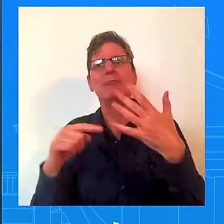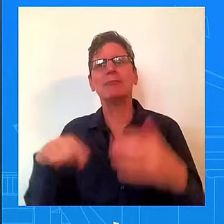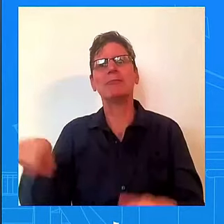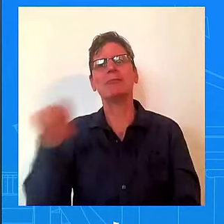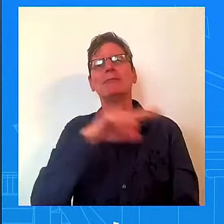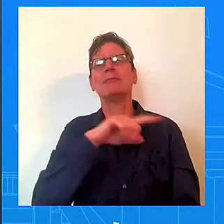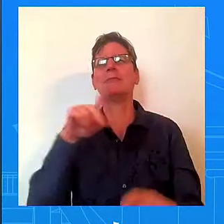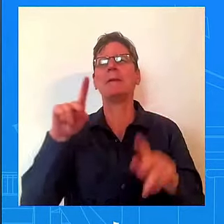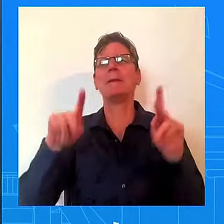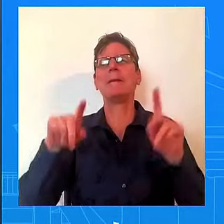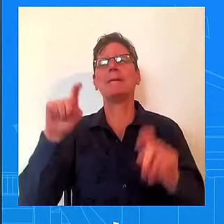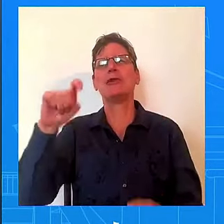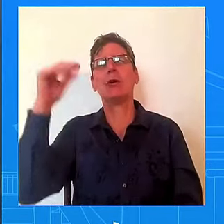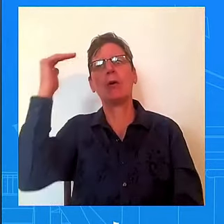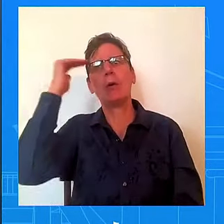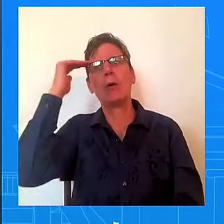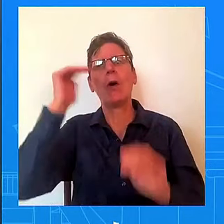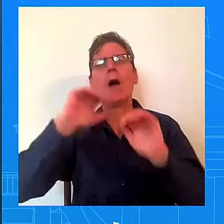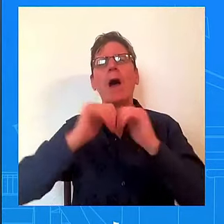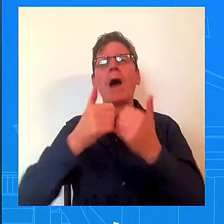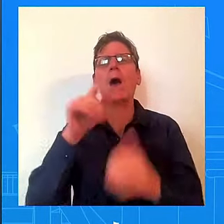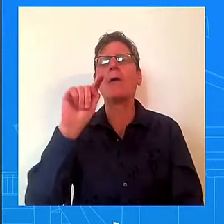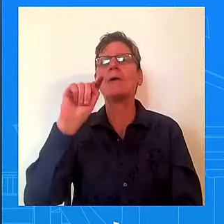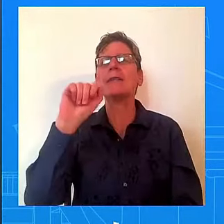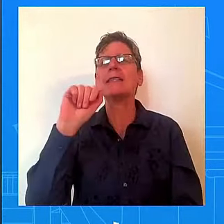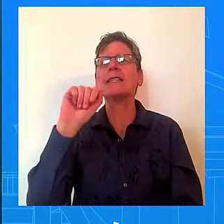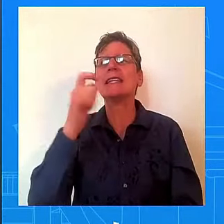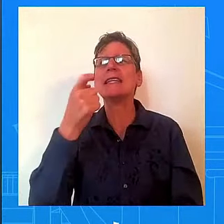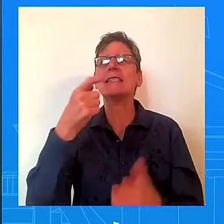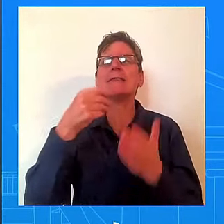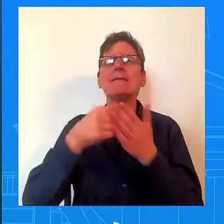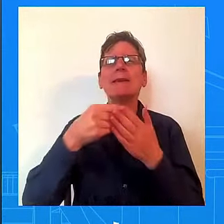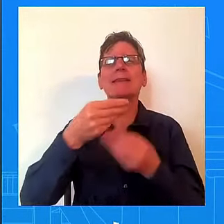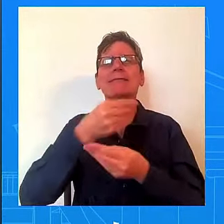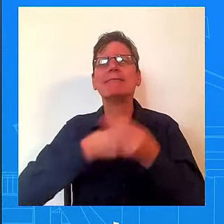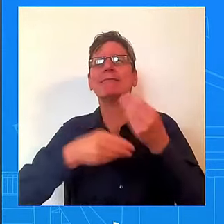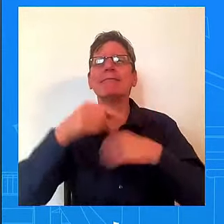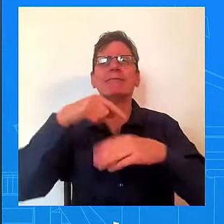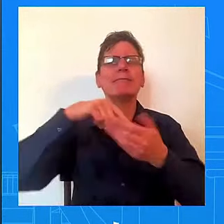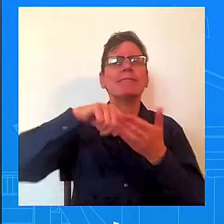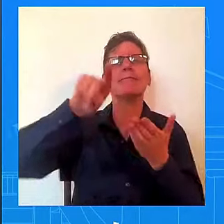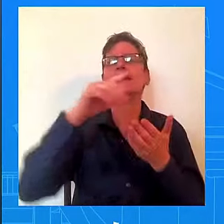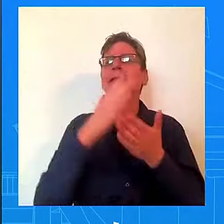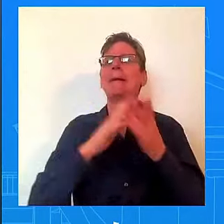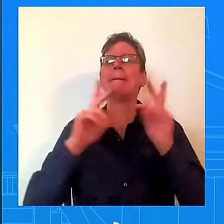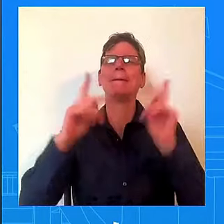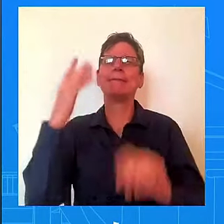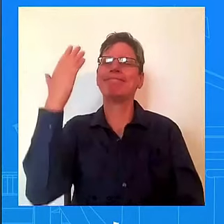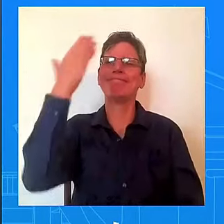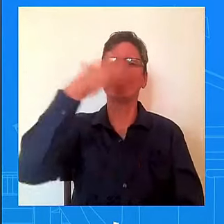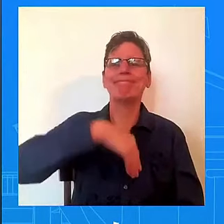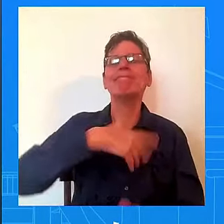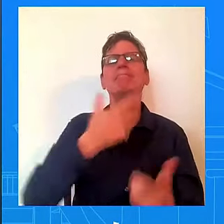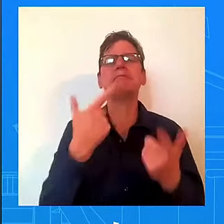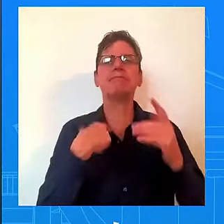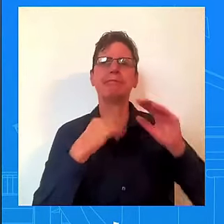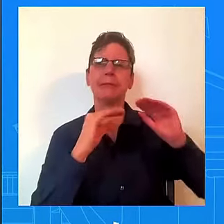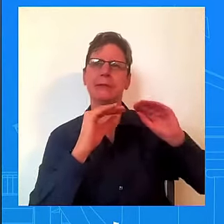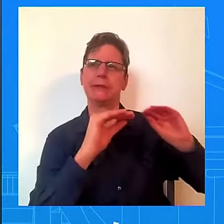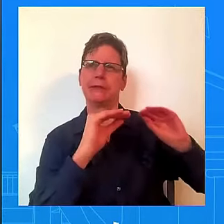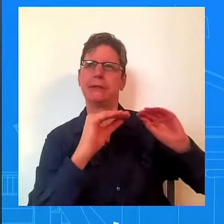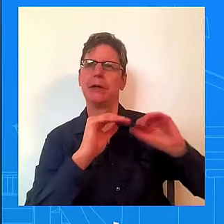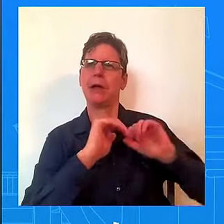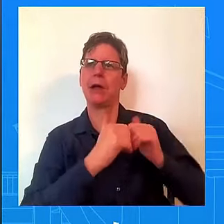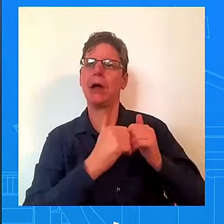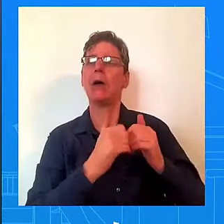is to educate folks that your library that didn't used to have high-speed internet, and I've been to one of